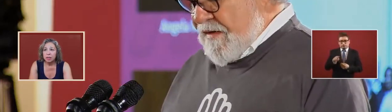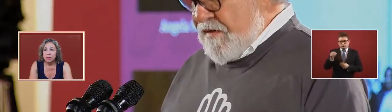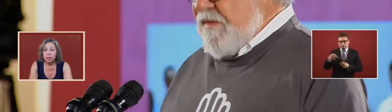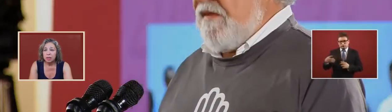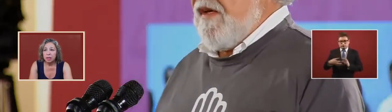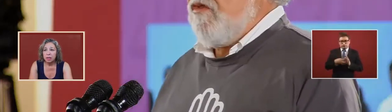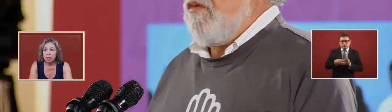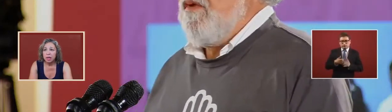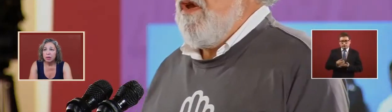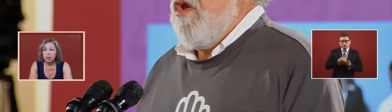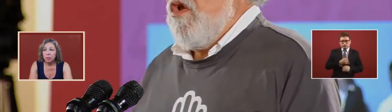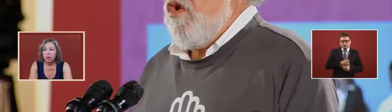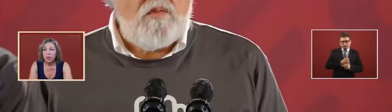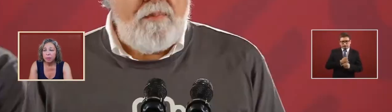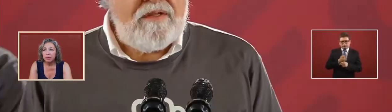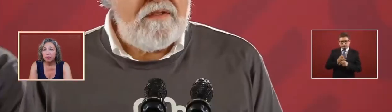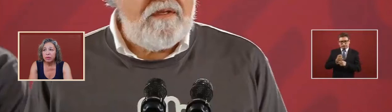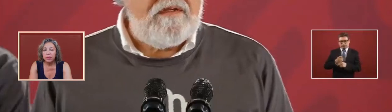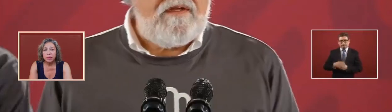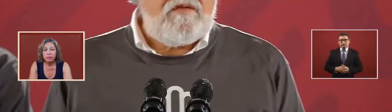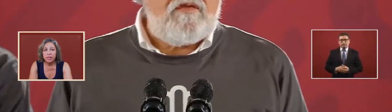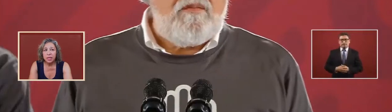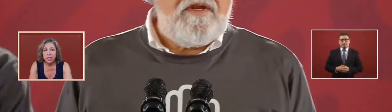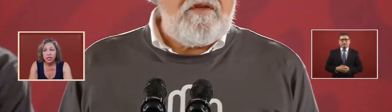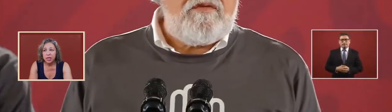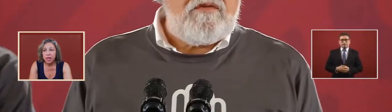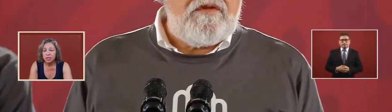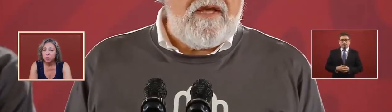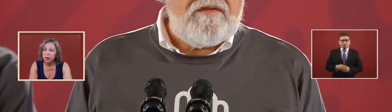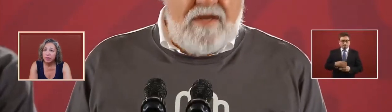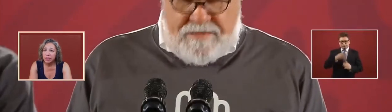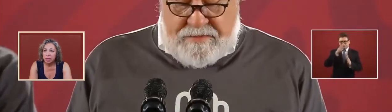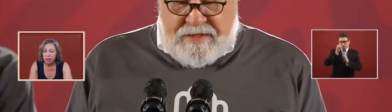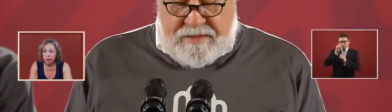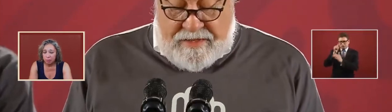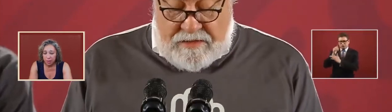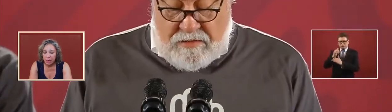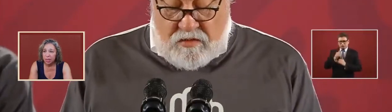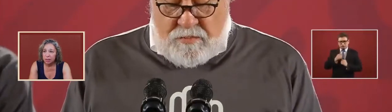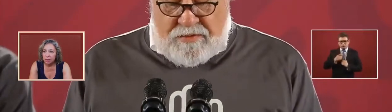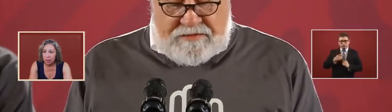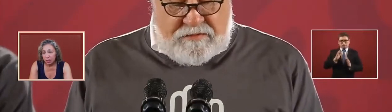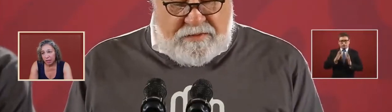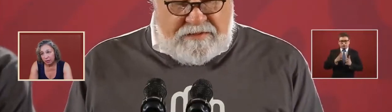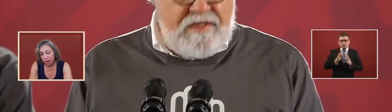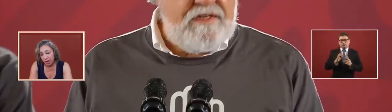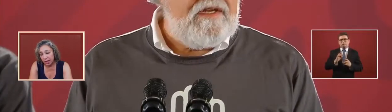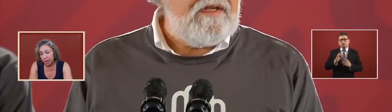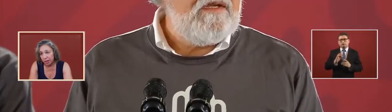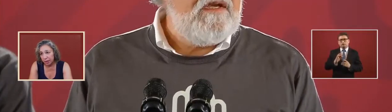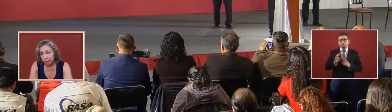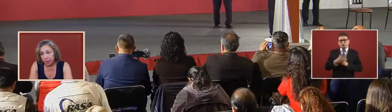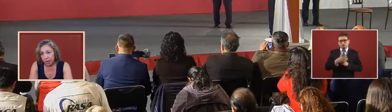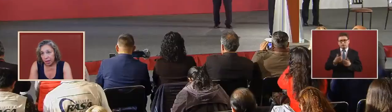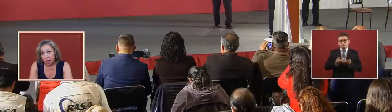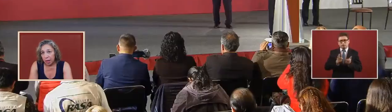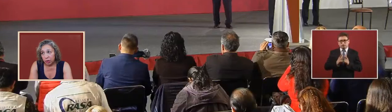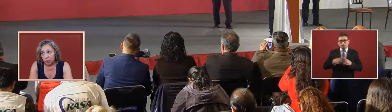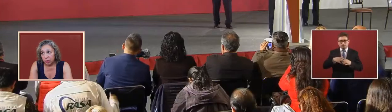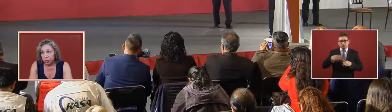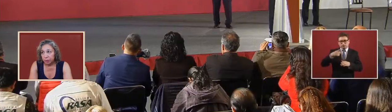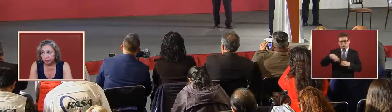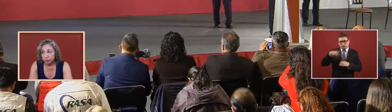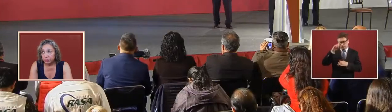and they're involved in the investigation as part of these uh meanings they've created a a